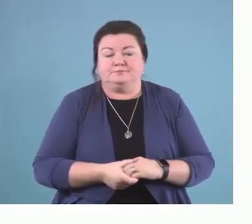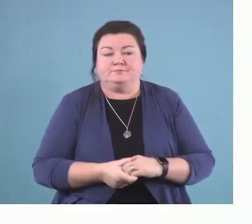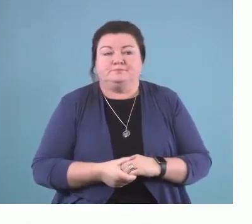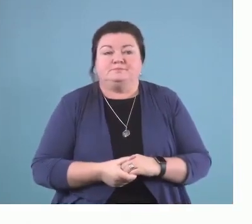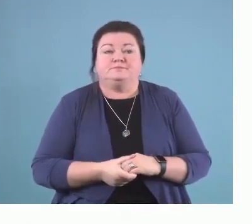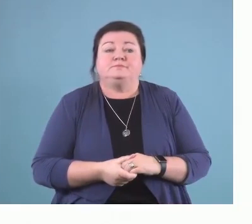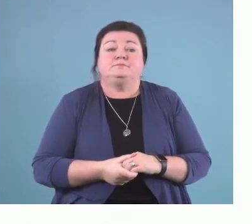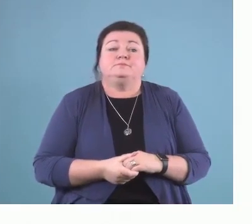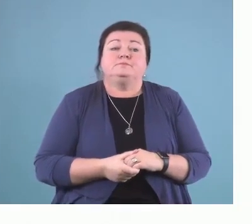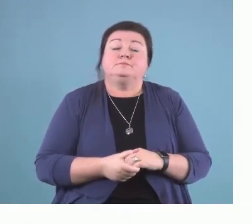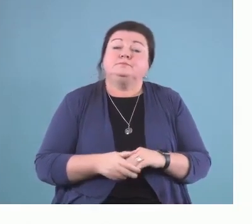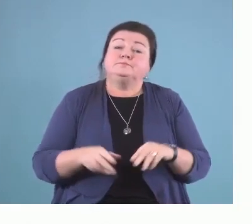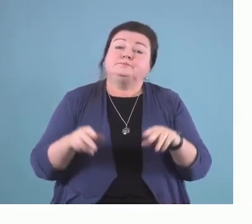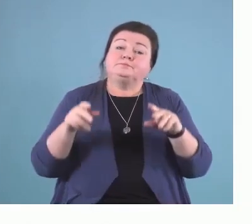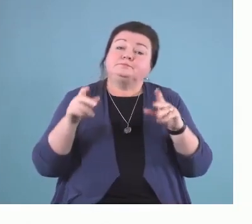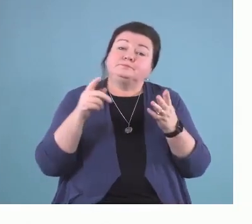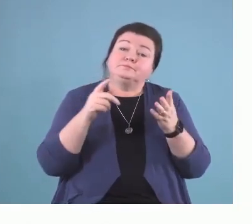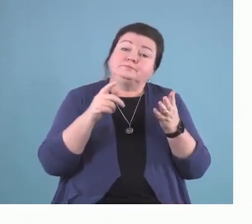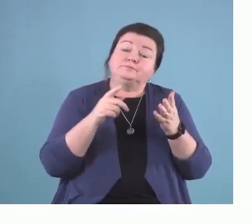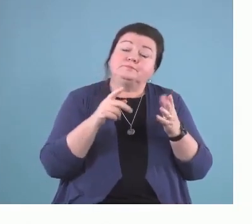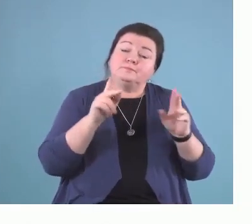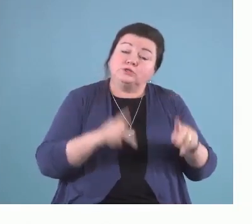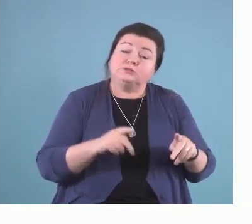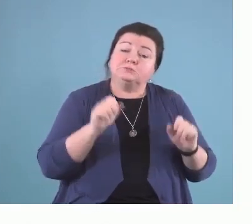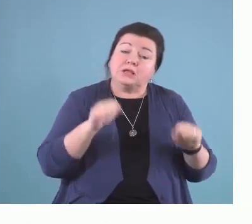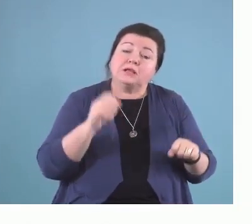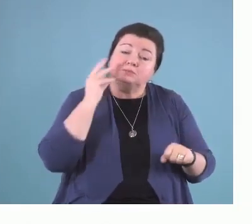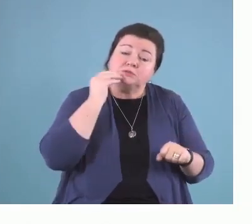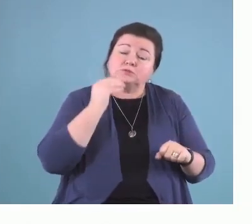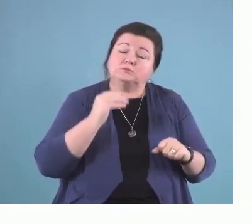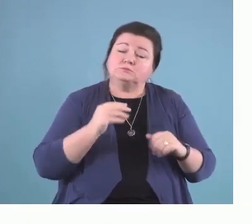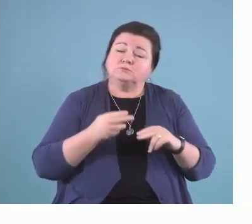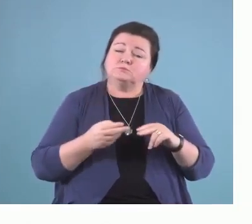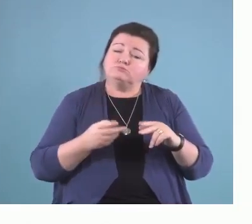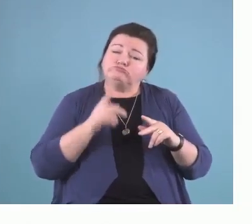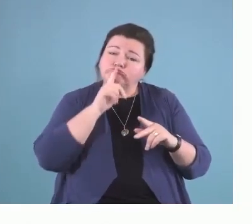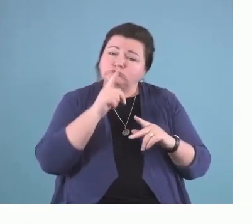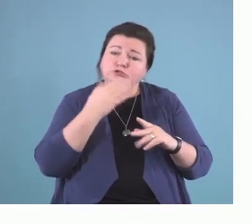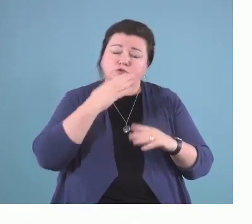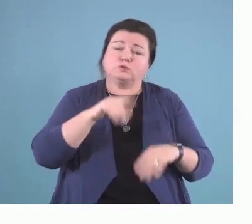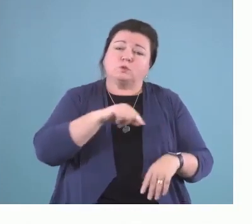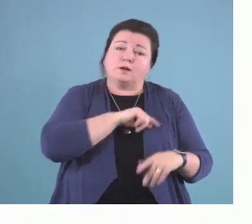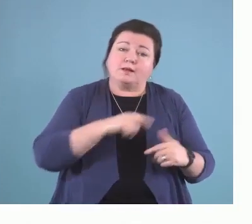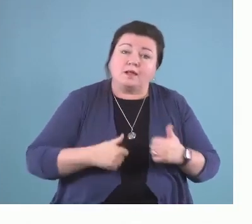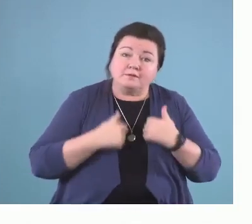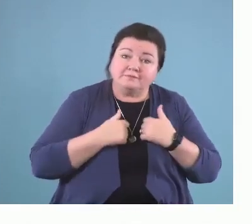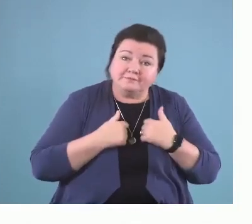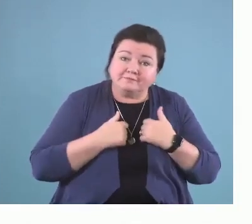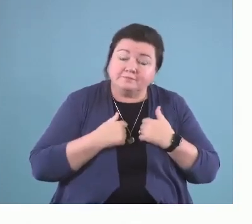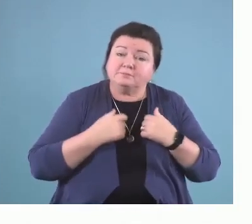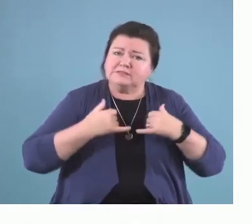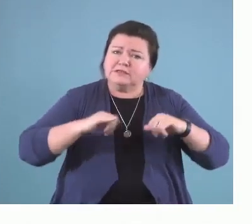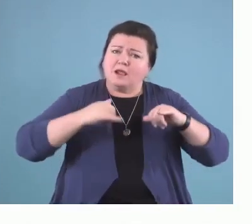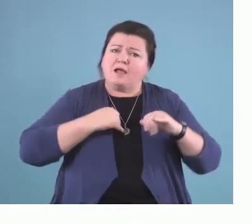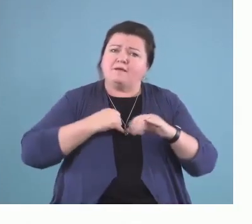So, a person can experience a high quality of life and have an impairment and many, many do. That is in